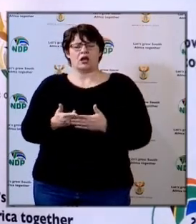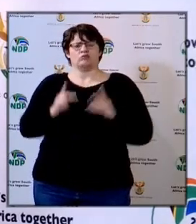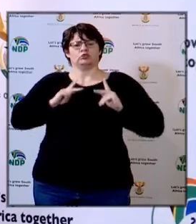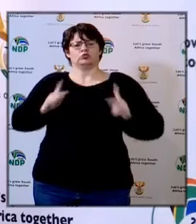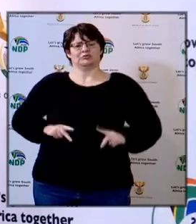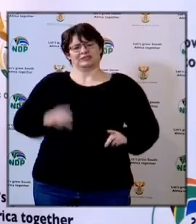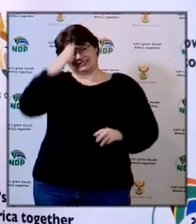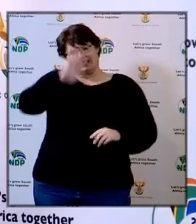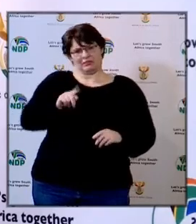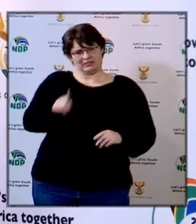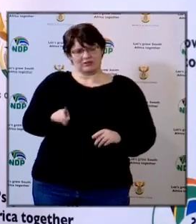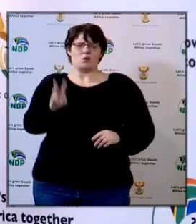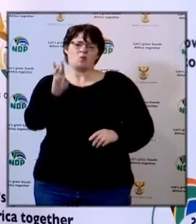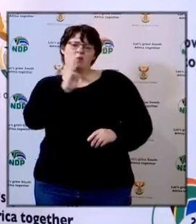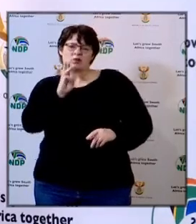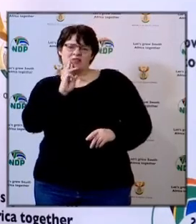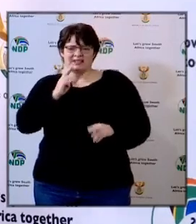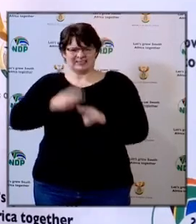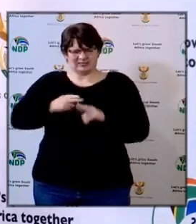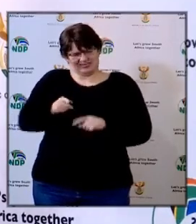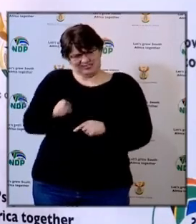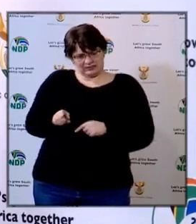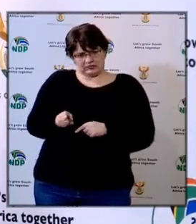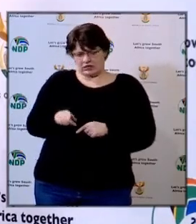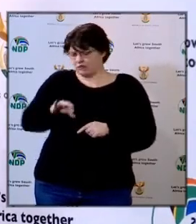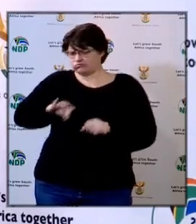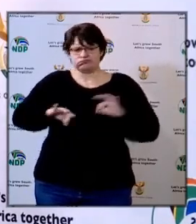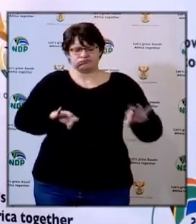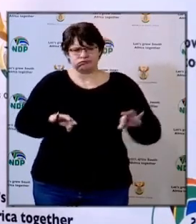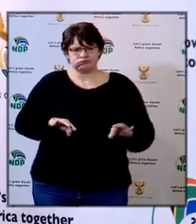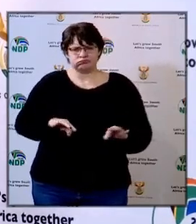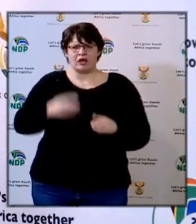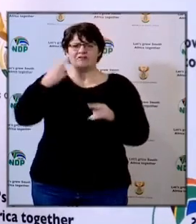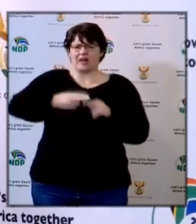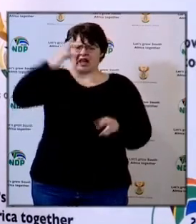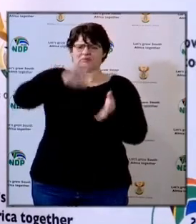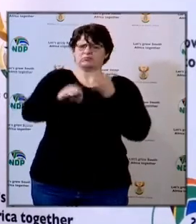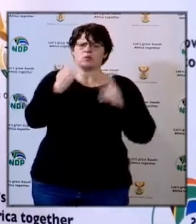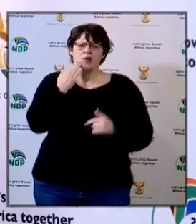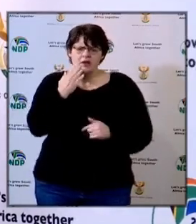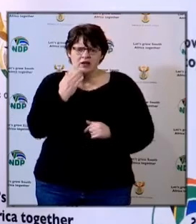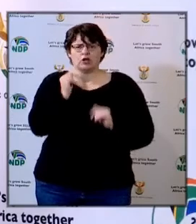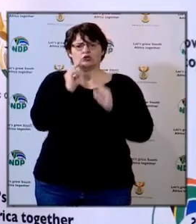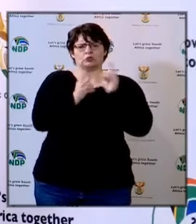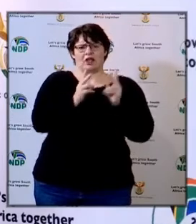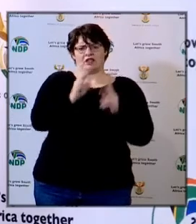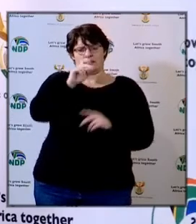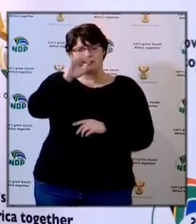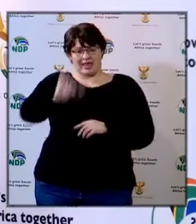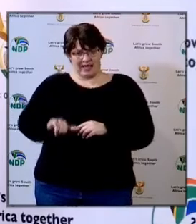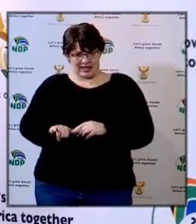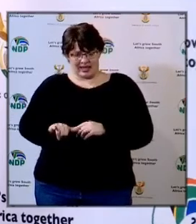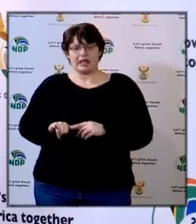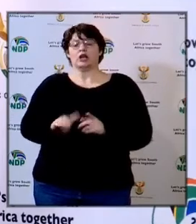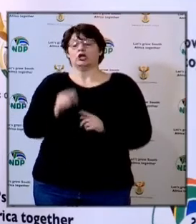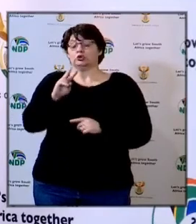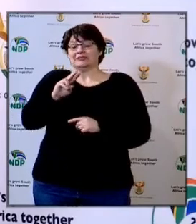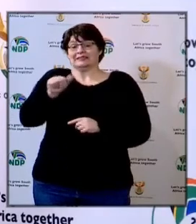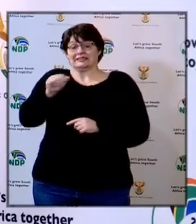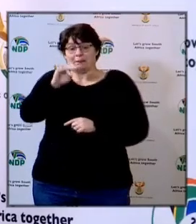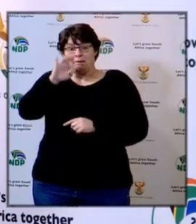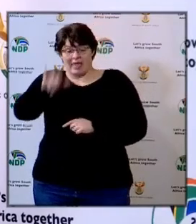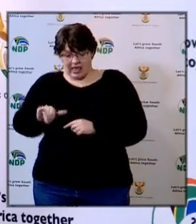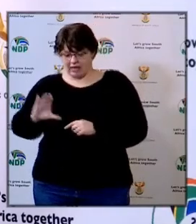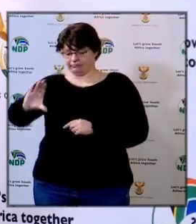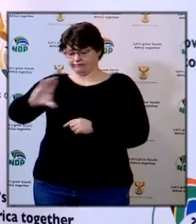of Human Settlements, Water and Sanitation. This we finalized on the 12th of May, received funding on the 26th of May, and